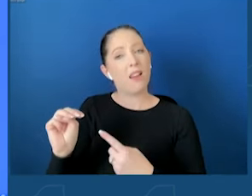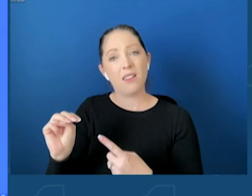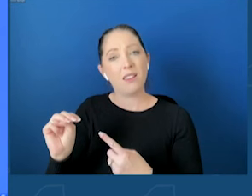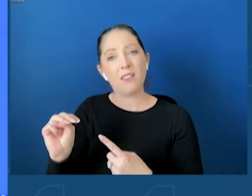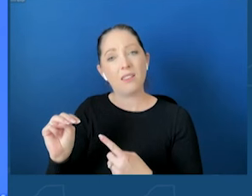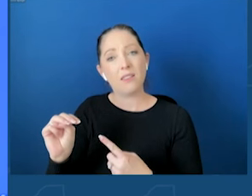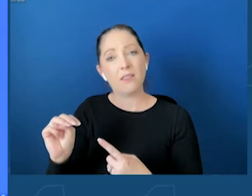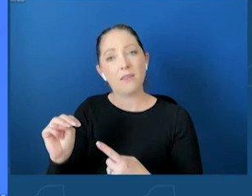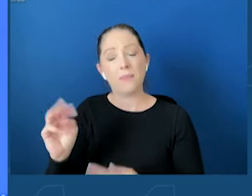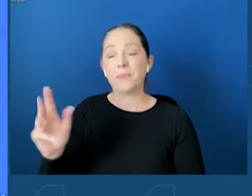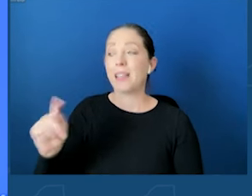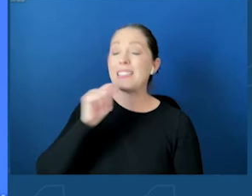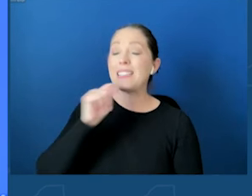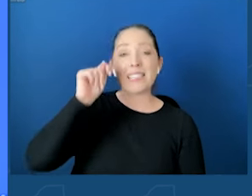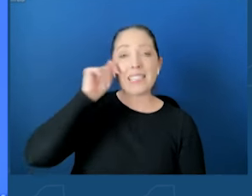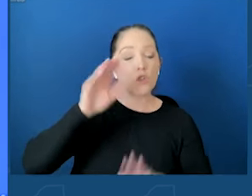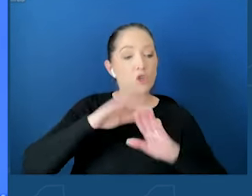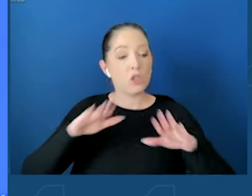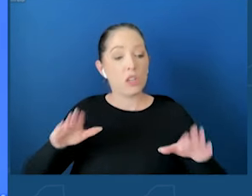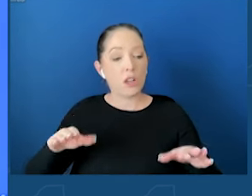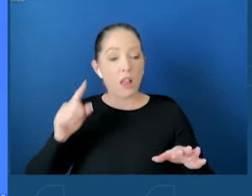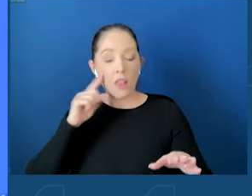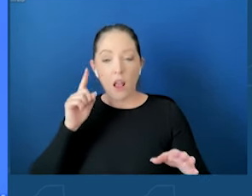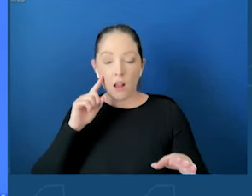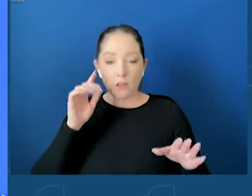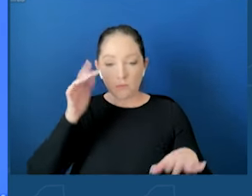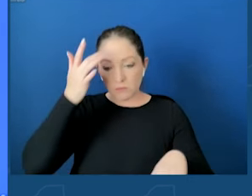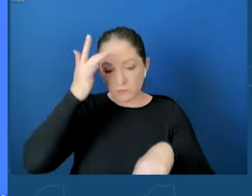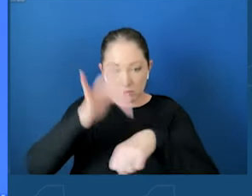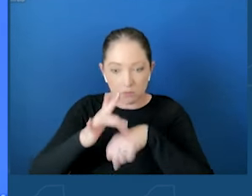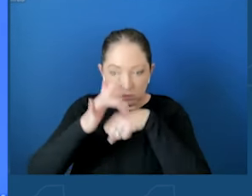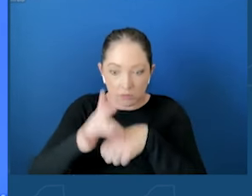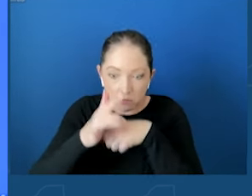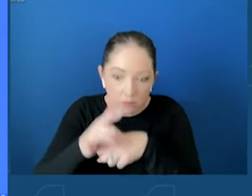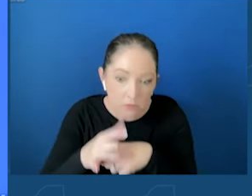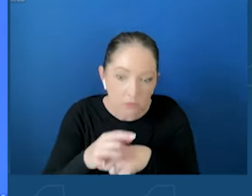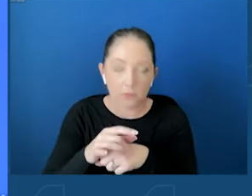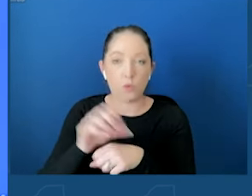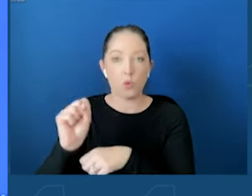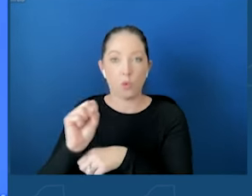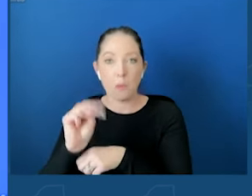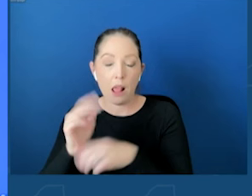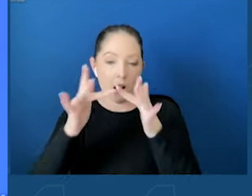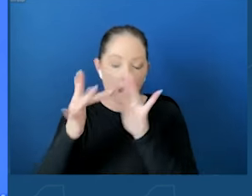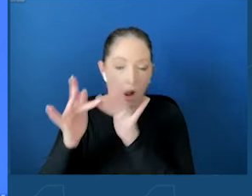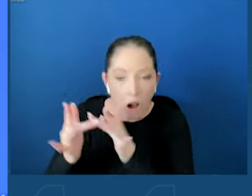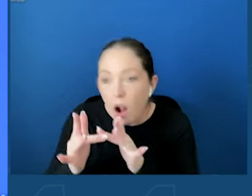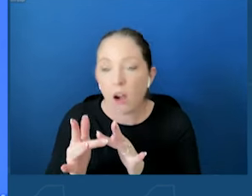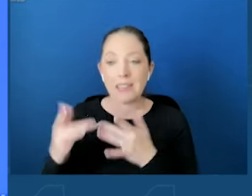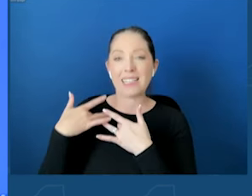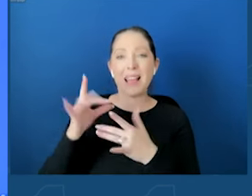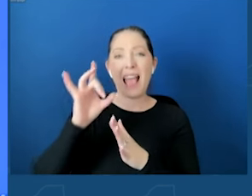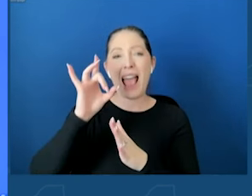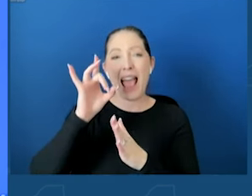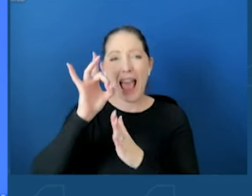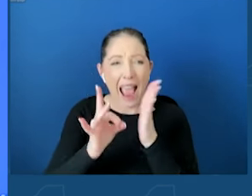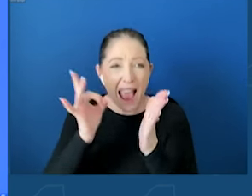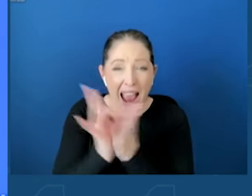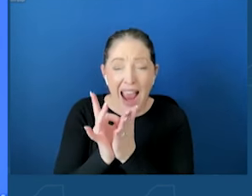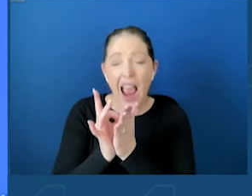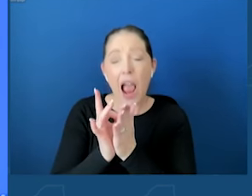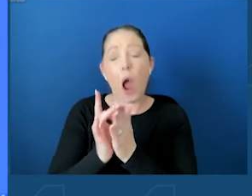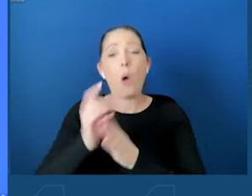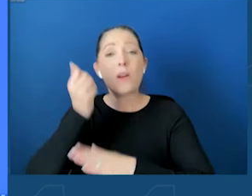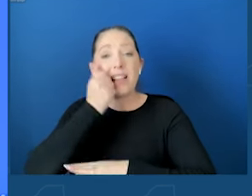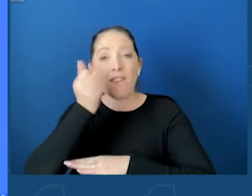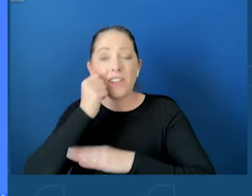more time online than ever before. Teenagers are online for at least eight hours a day. And children are spending at